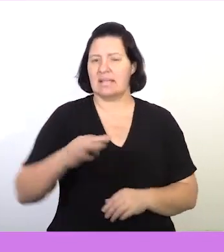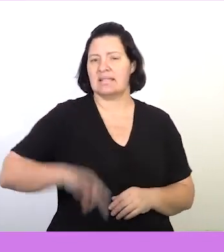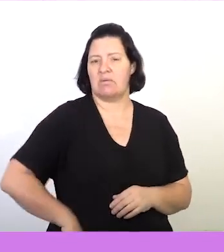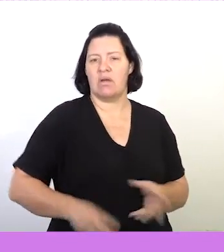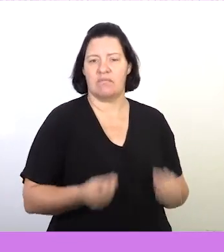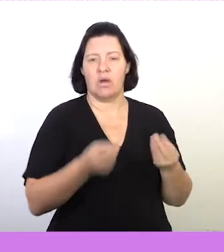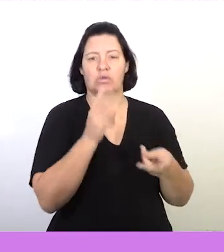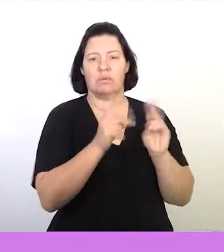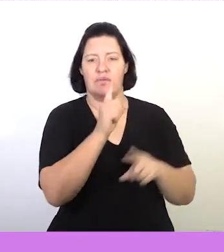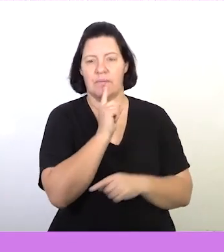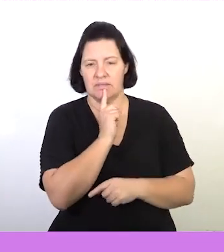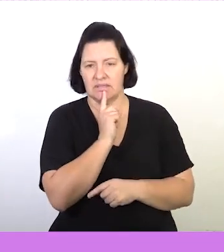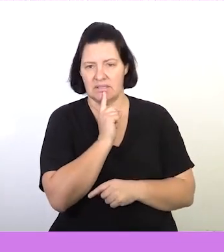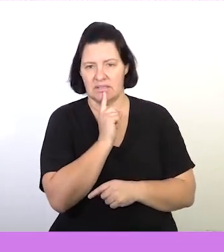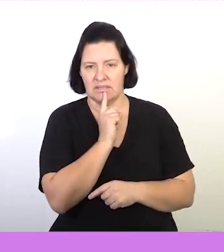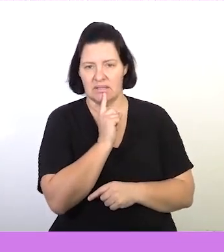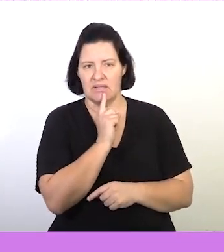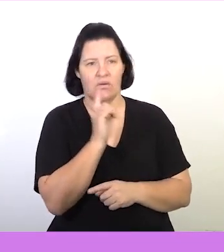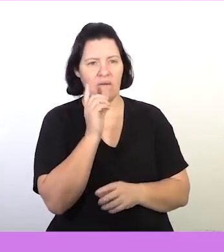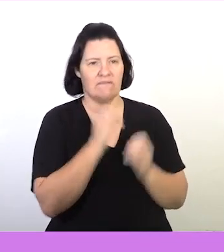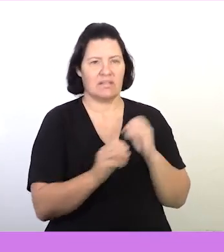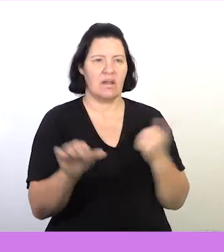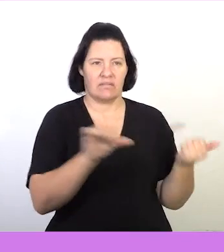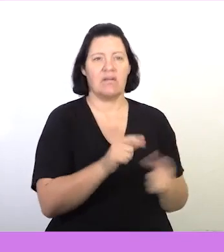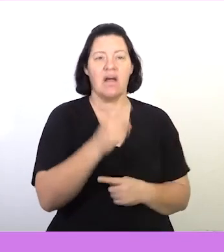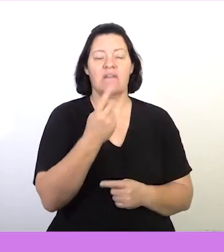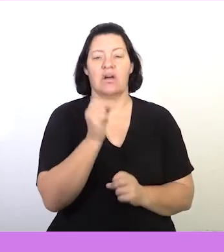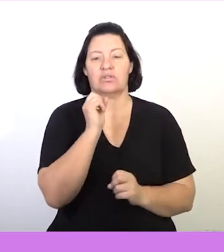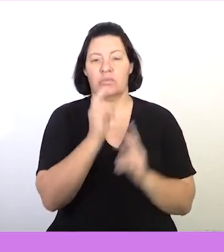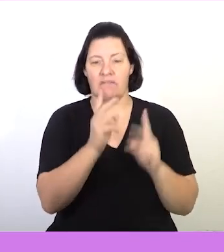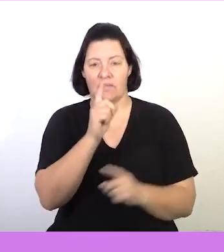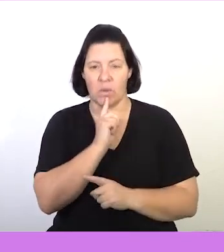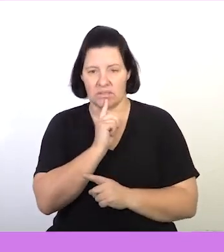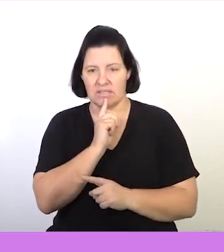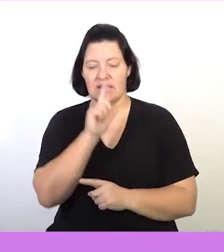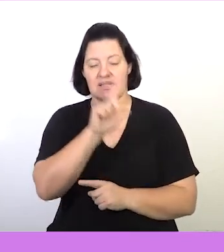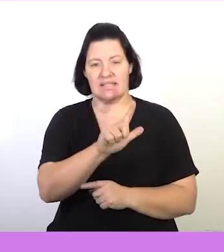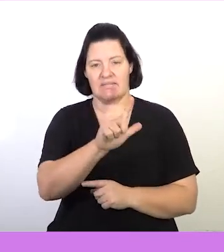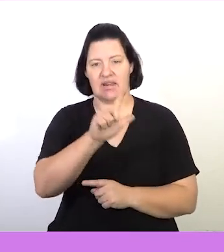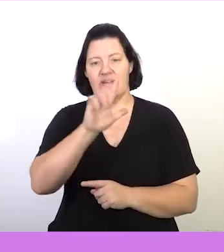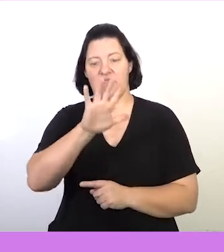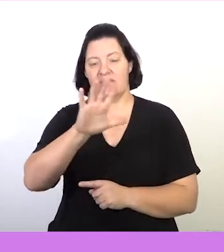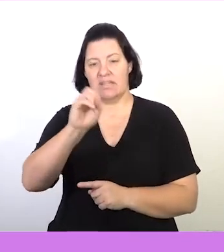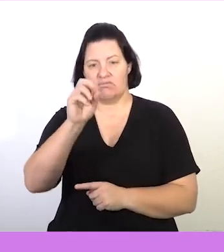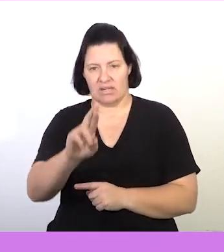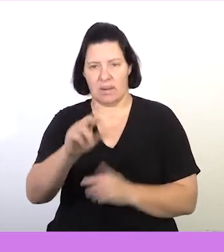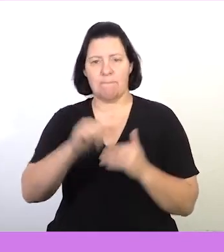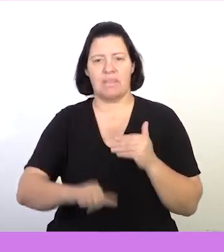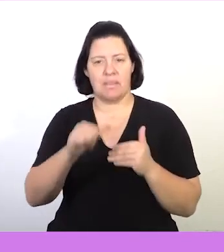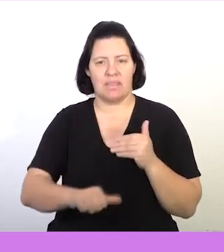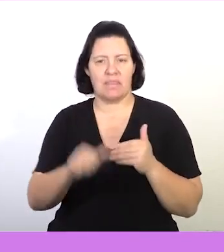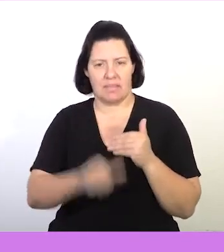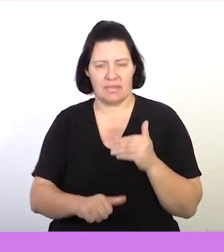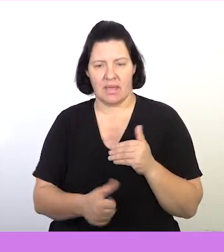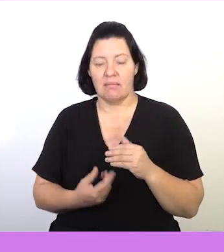of 12,000. My apology for that let's quickly go back. A basic salary of 12,750 rand per